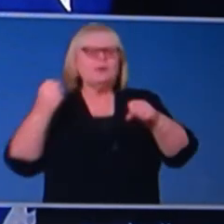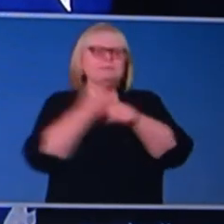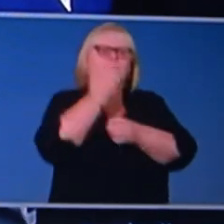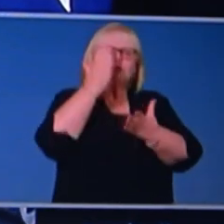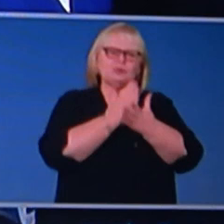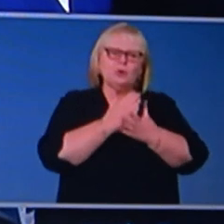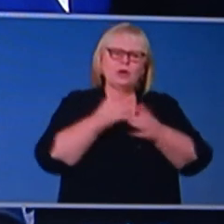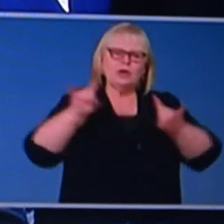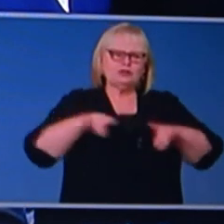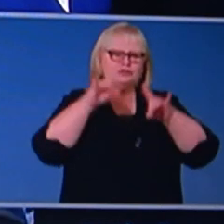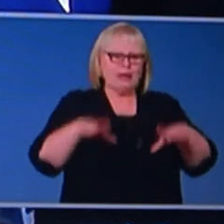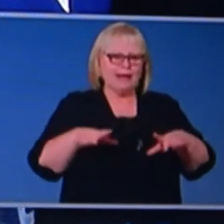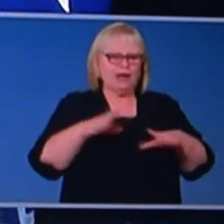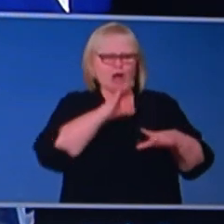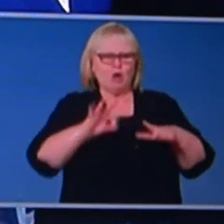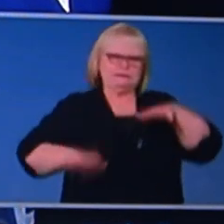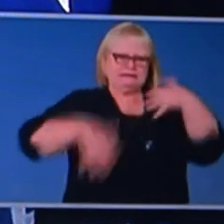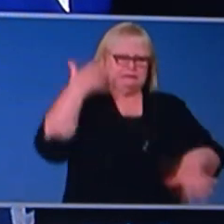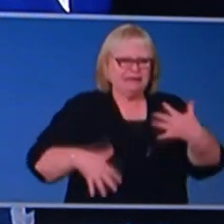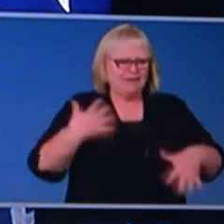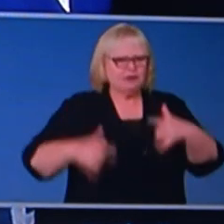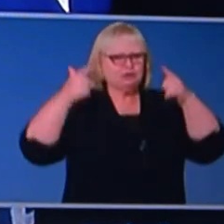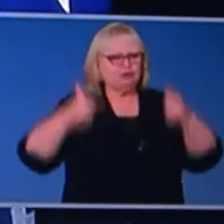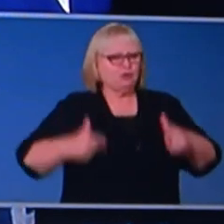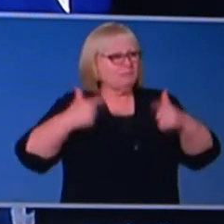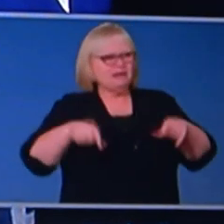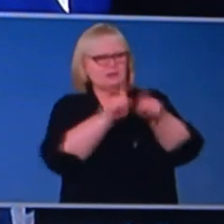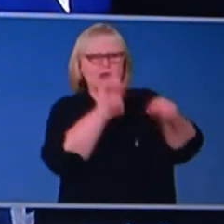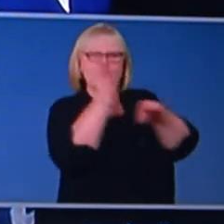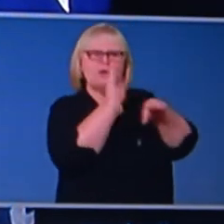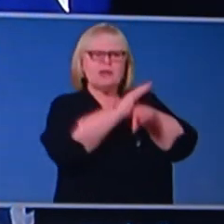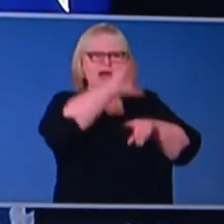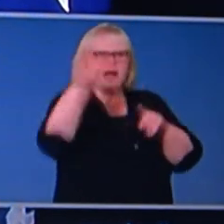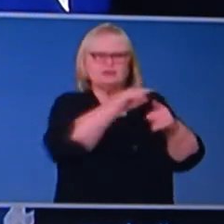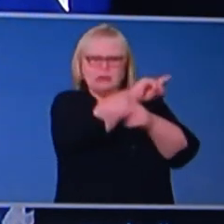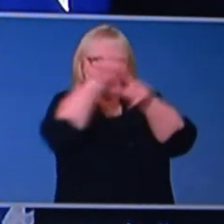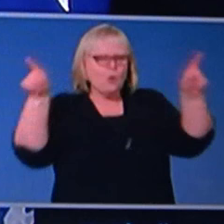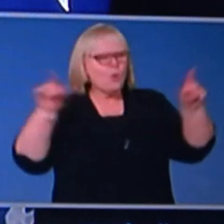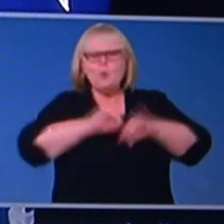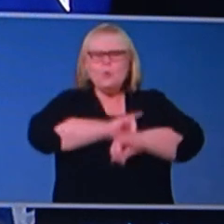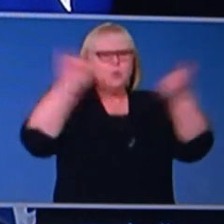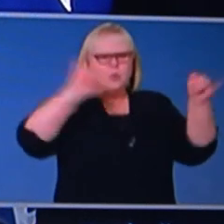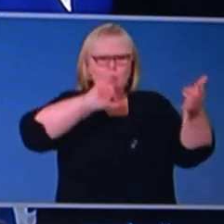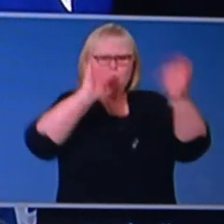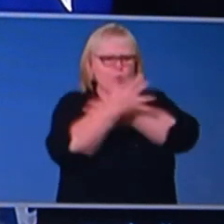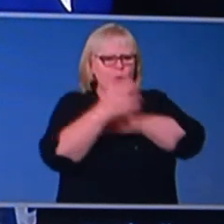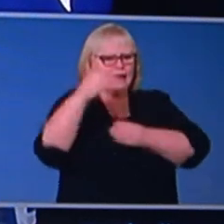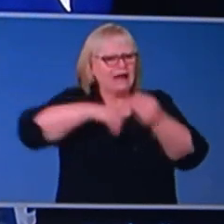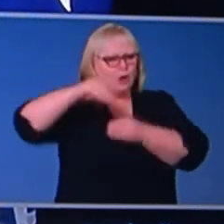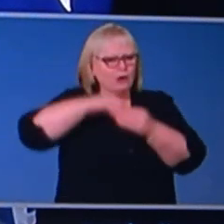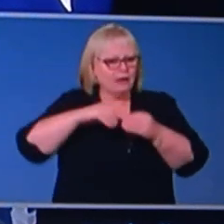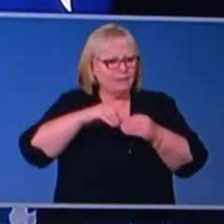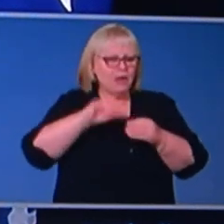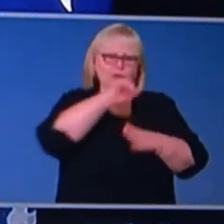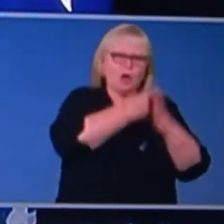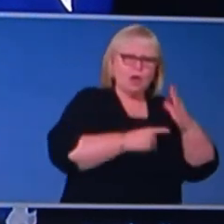cushioned from an even more significant blow that we've seen occur in so many other parts around the world, not just on the health front, but on the economic front